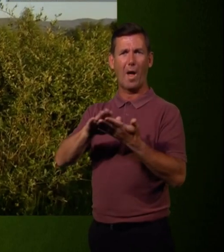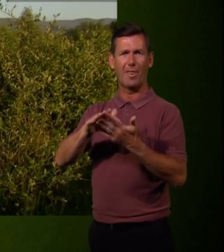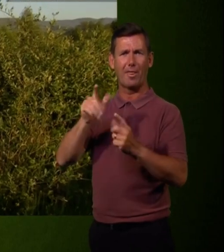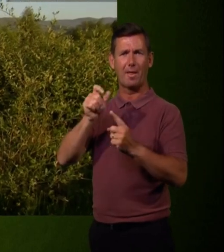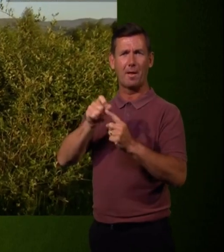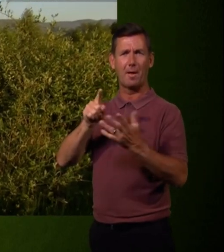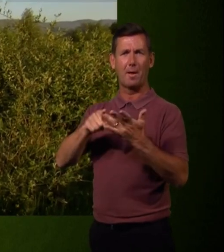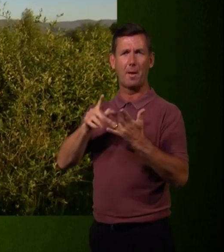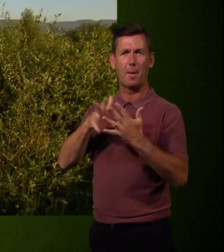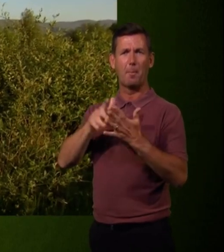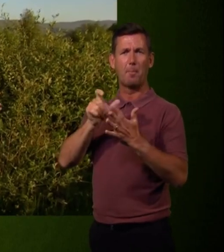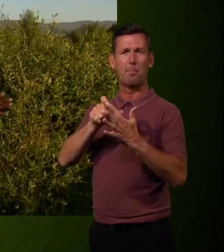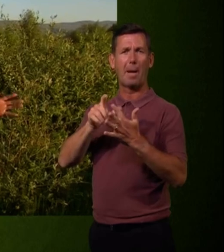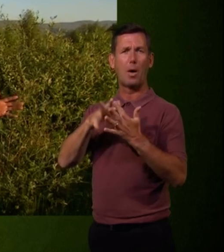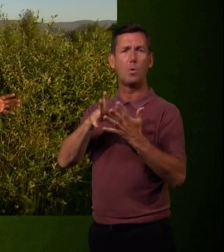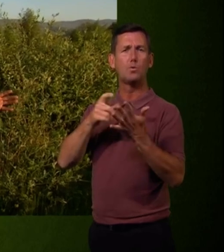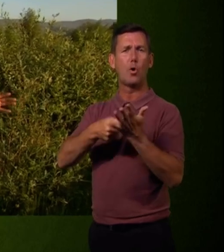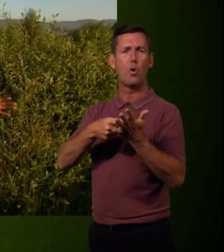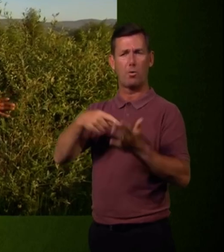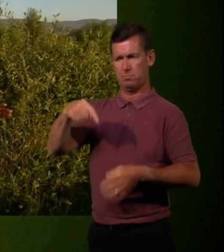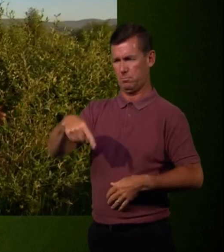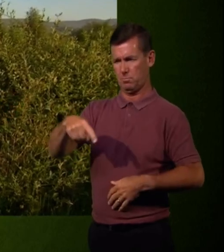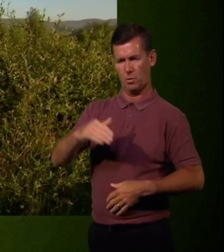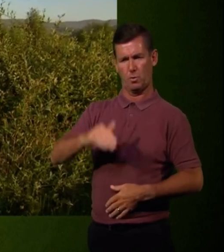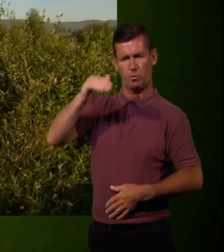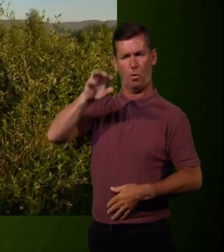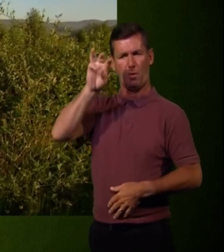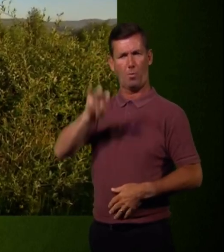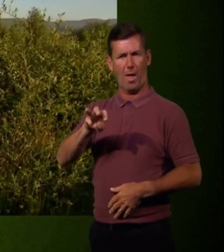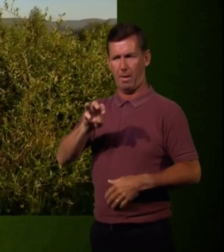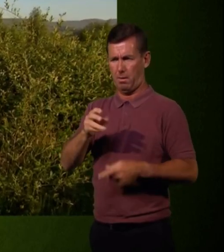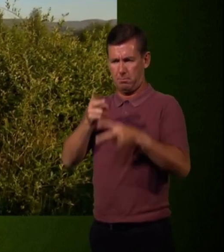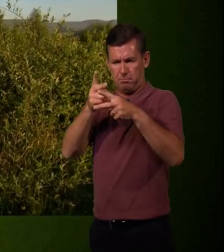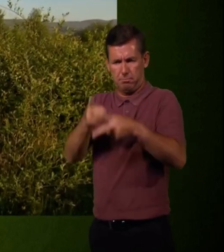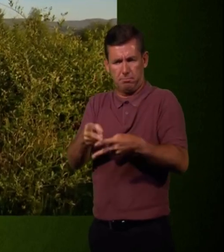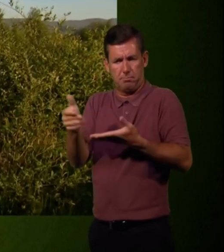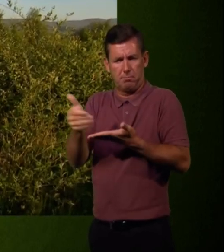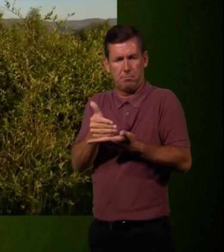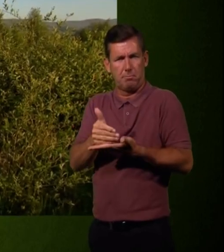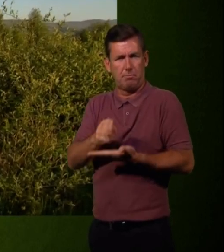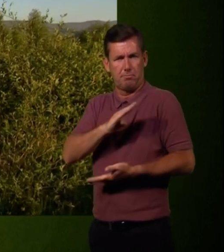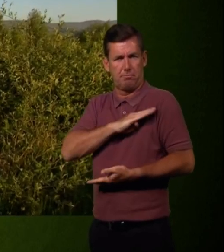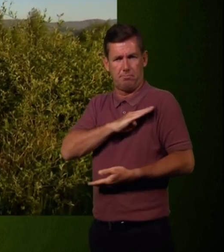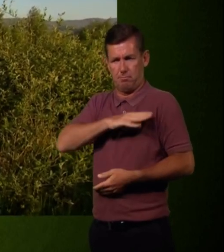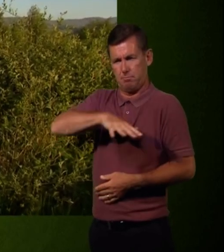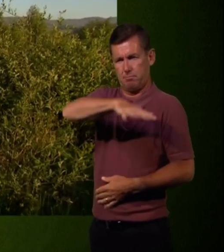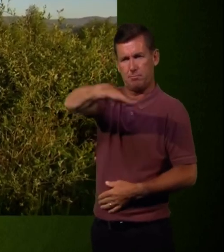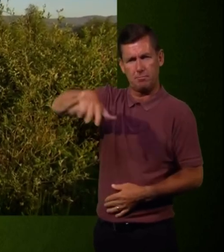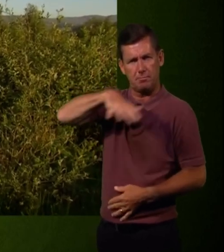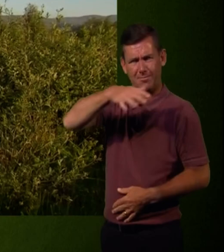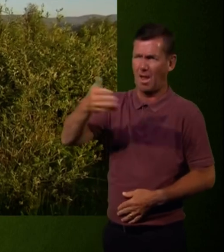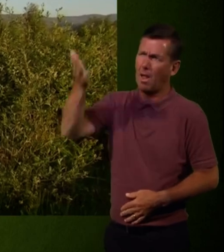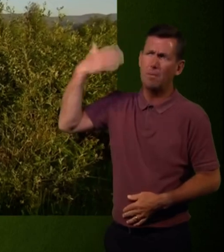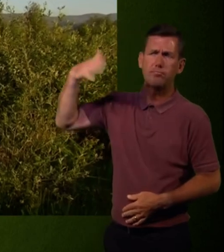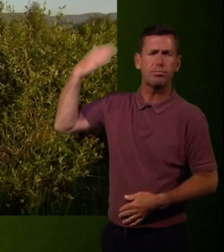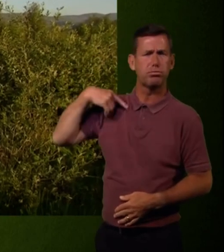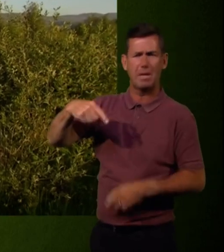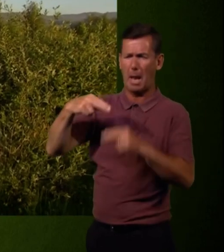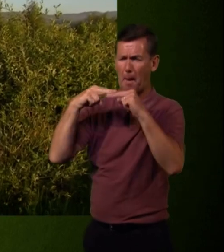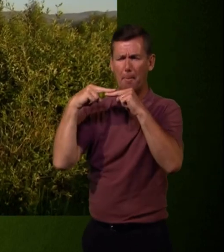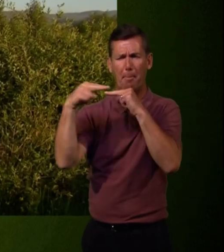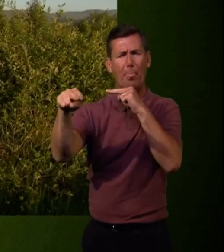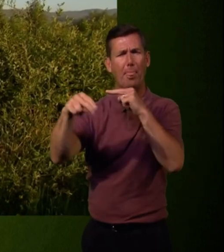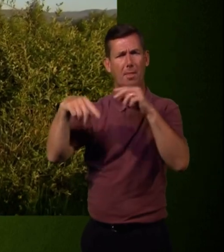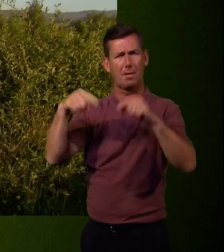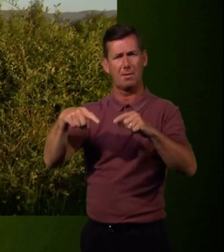Trust nature reserve and looking around me it's really hard to imagine but this landscape was once scarred and barren. This used to be the site of an